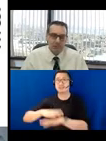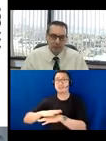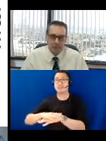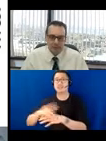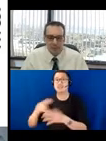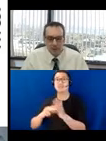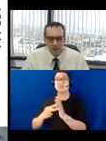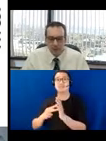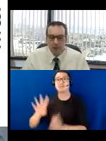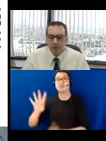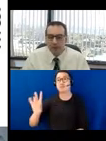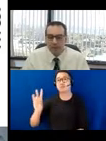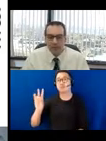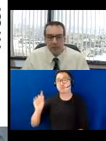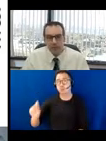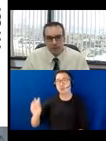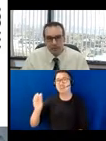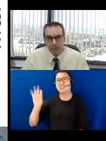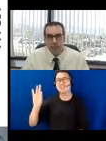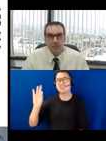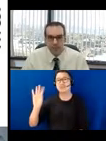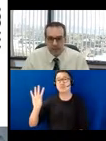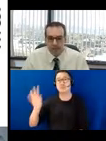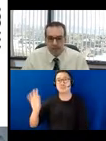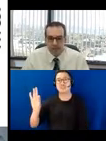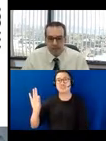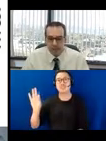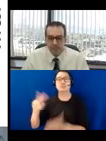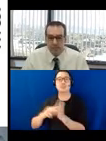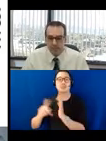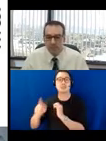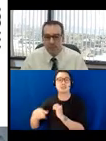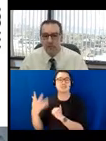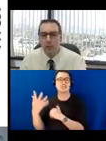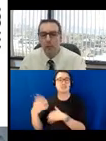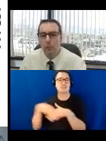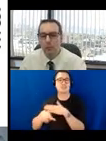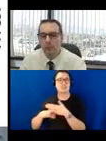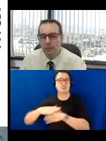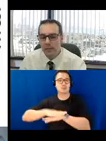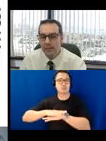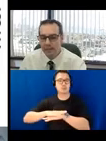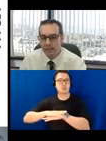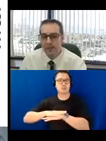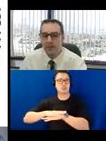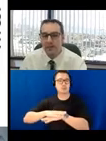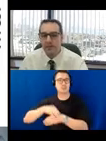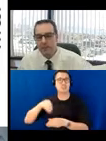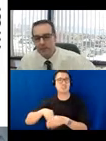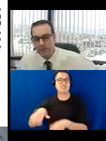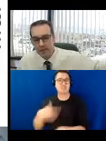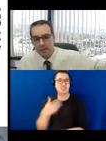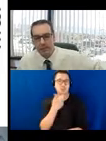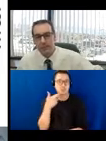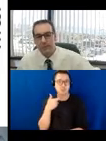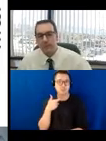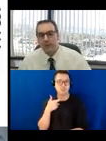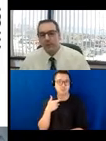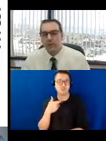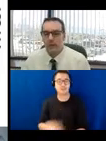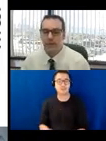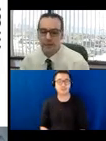accessible tables, rounding up to the nearest full integer, that's 5 accessible tables, would be needed in this scenario, in this example.